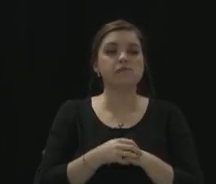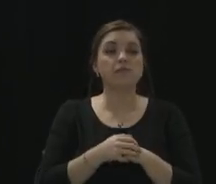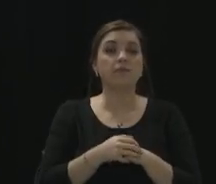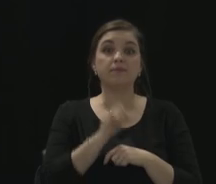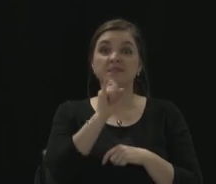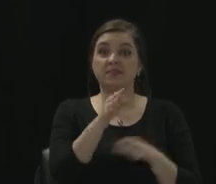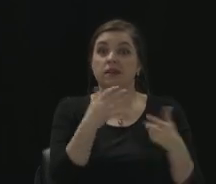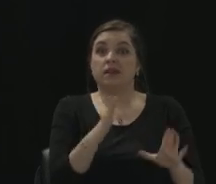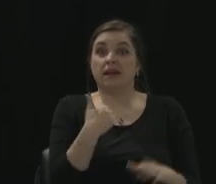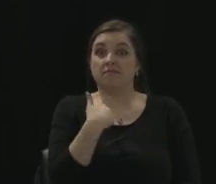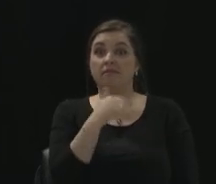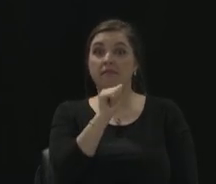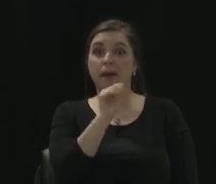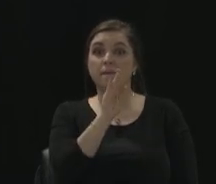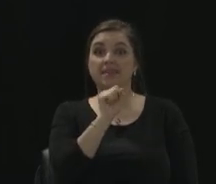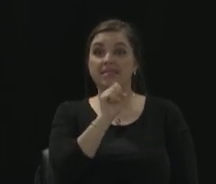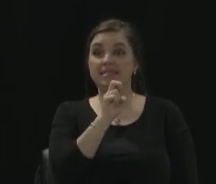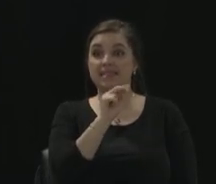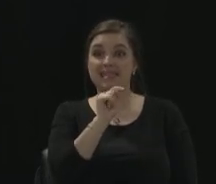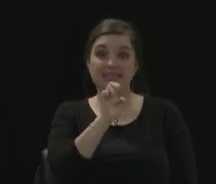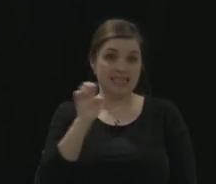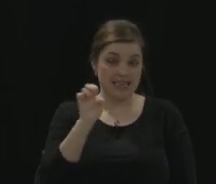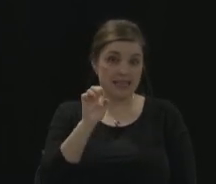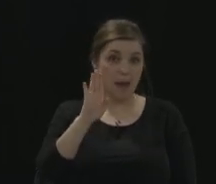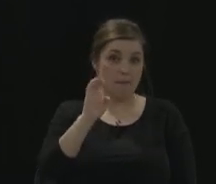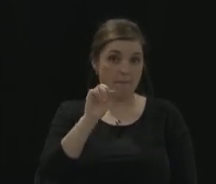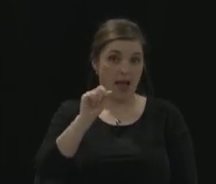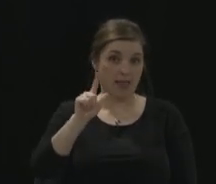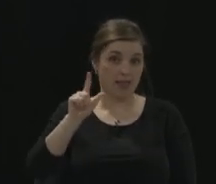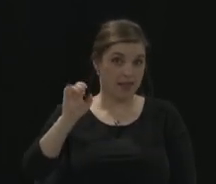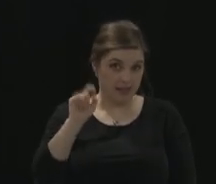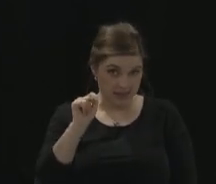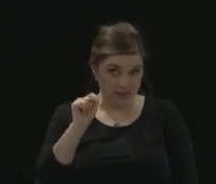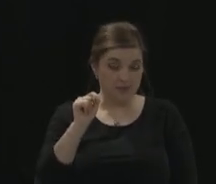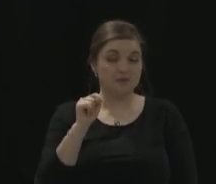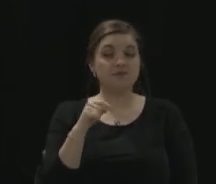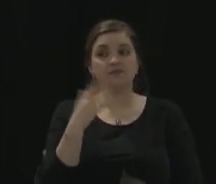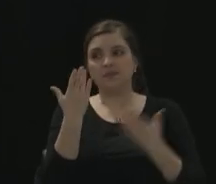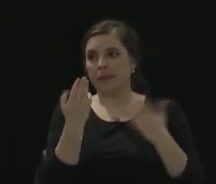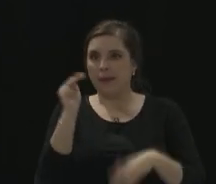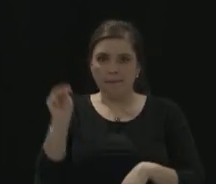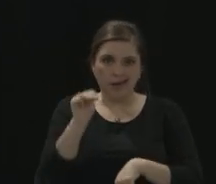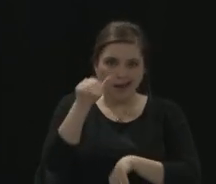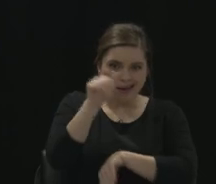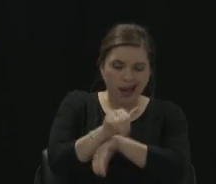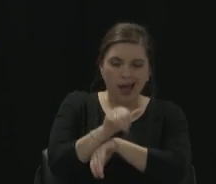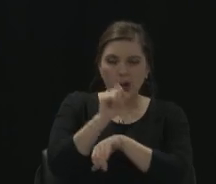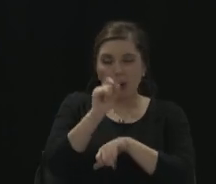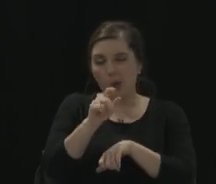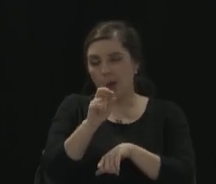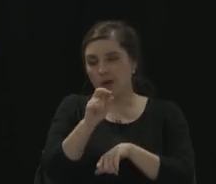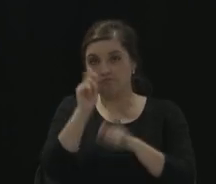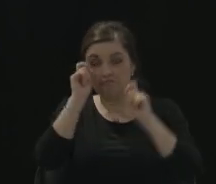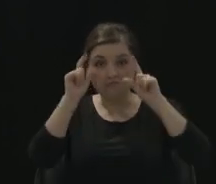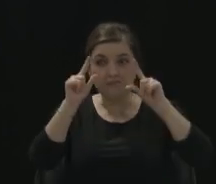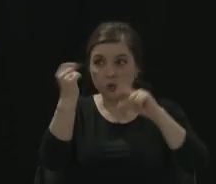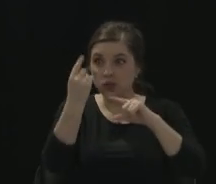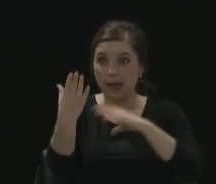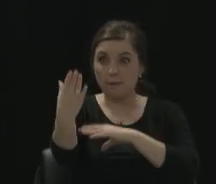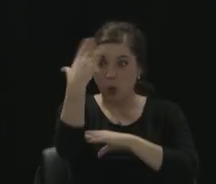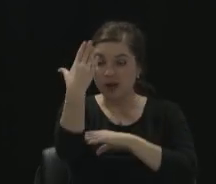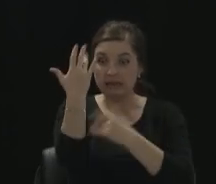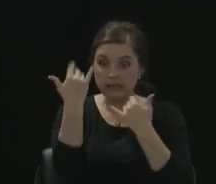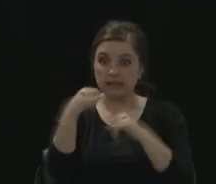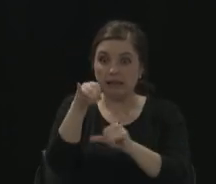and it is Monday night, or let's just say you wake up and it's Tuesday morning and it is election day, please